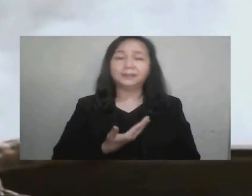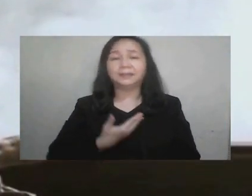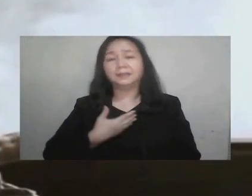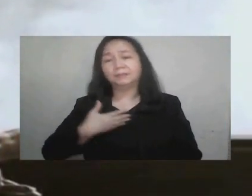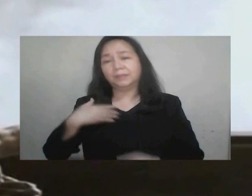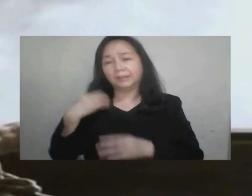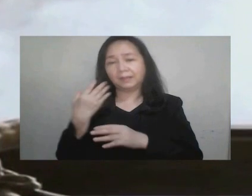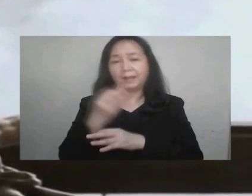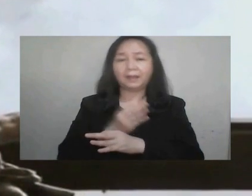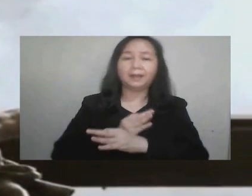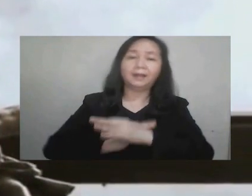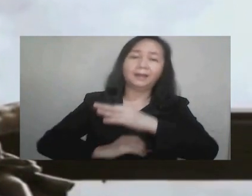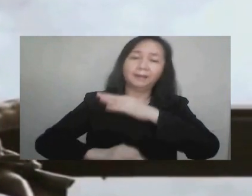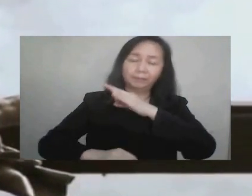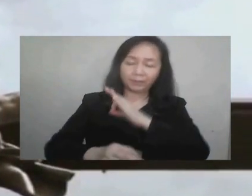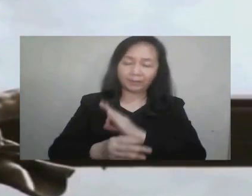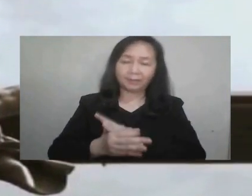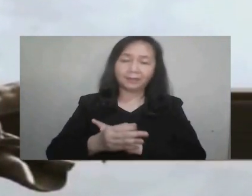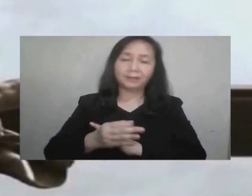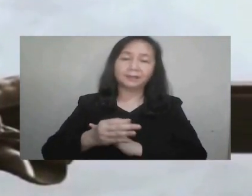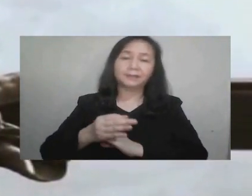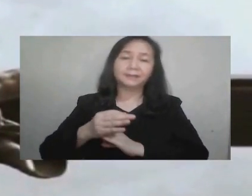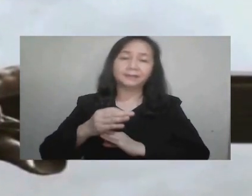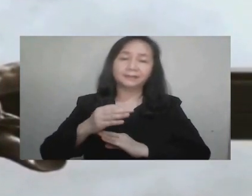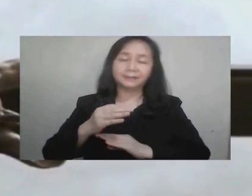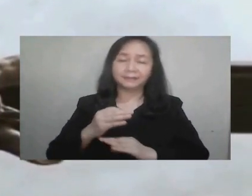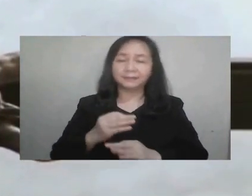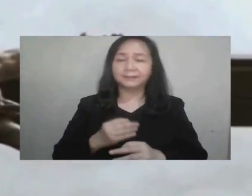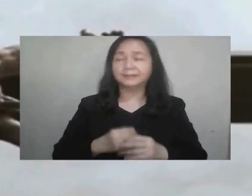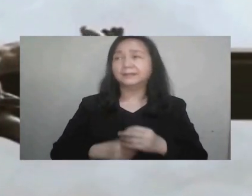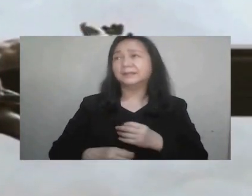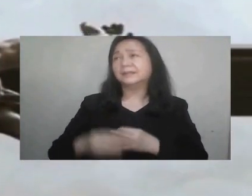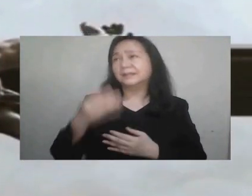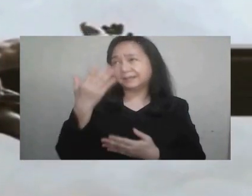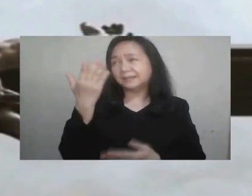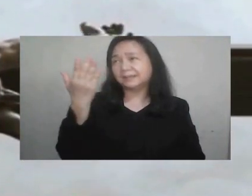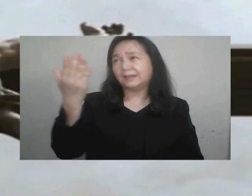aking mga paa.